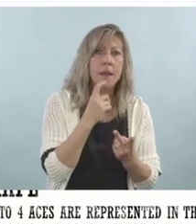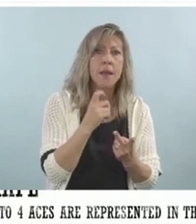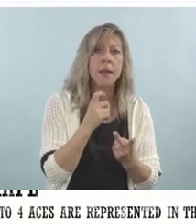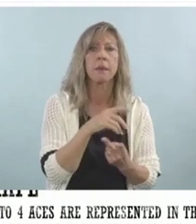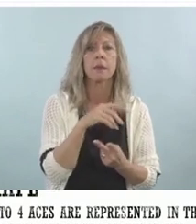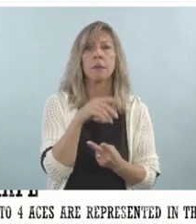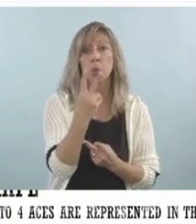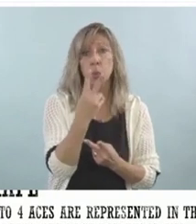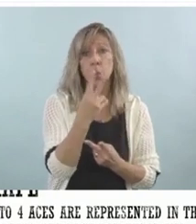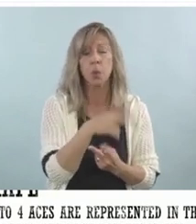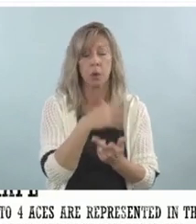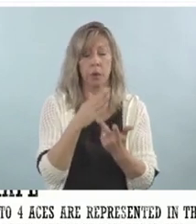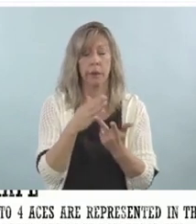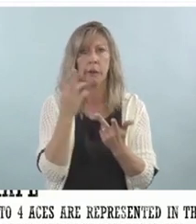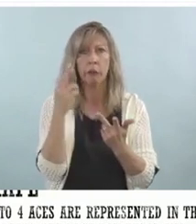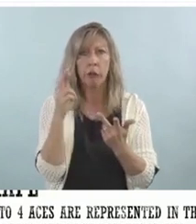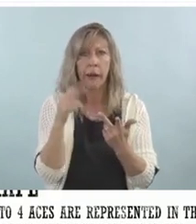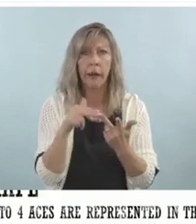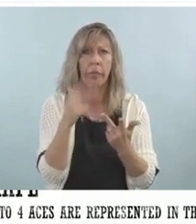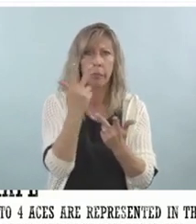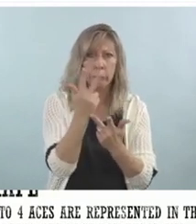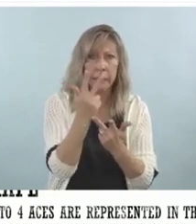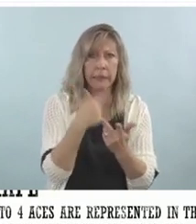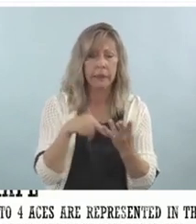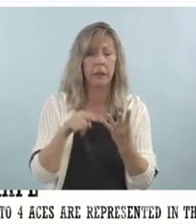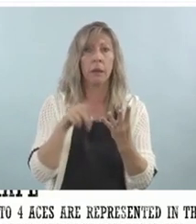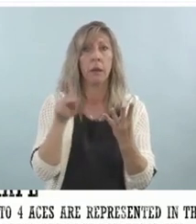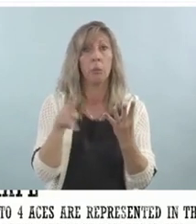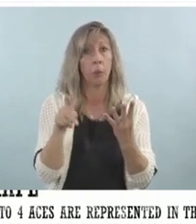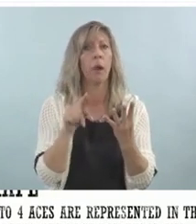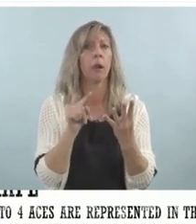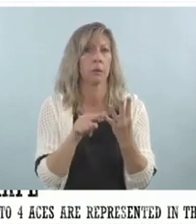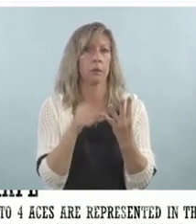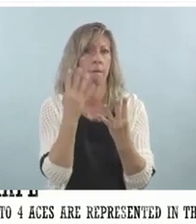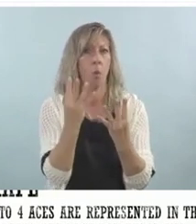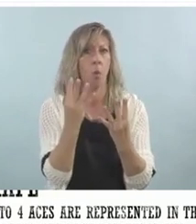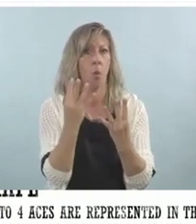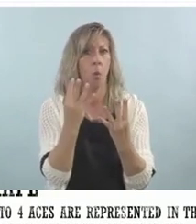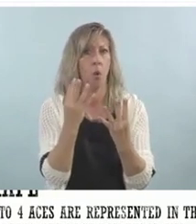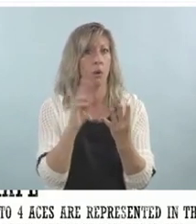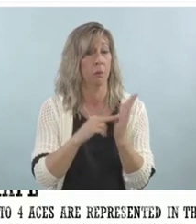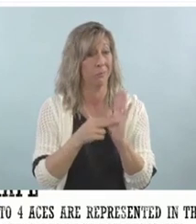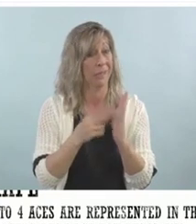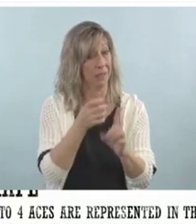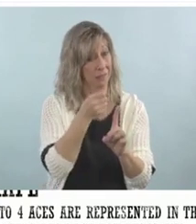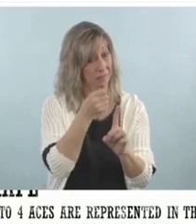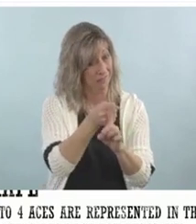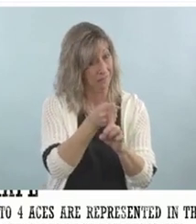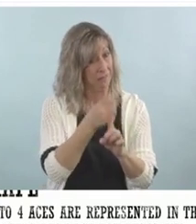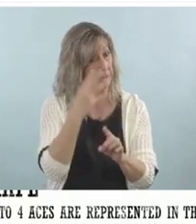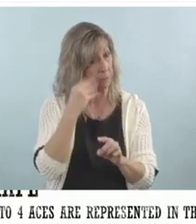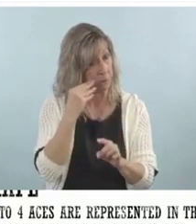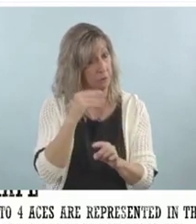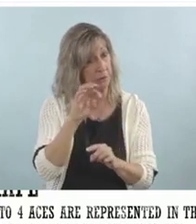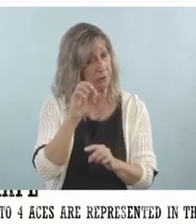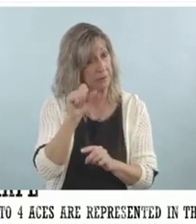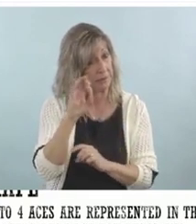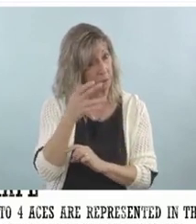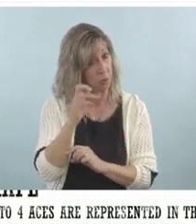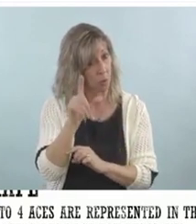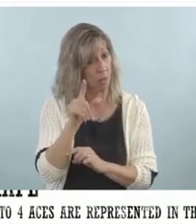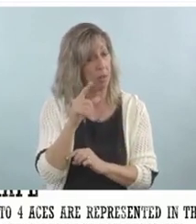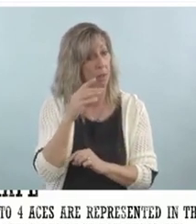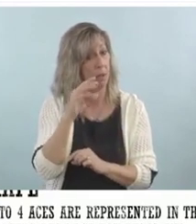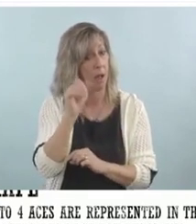and that purple one shows four ACEs. You can see how it just quickly begins to escalate, and